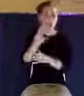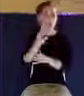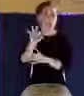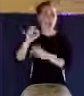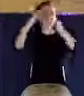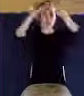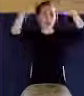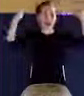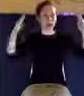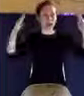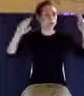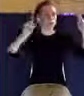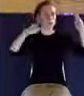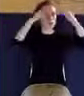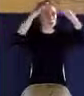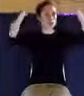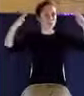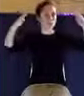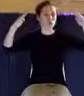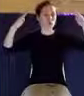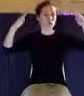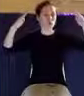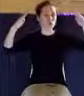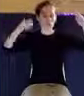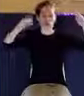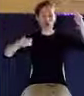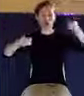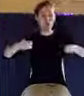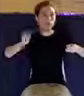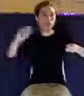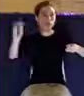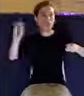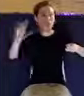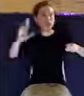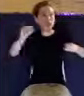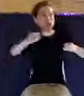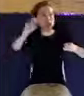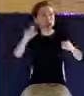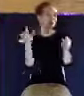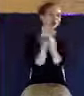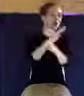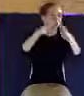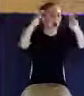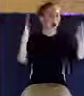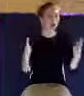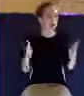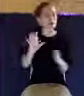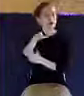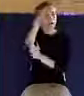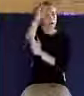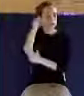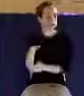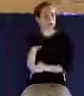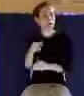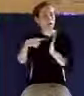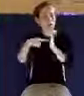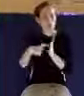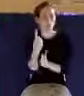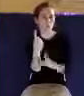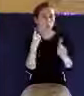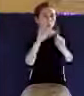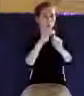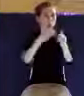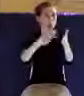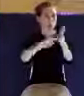the whole house? This is what John is doing here. John is saying, this is he that came by water. What